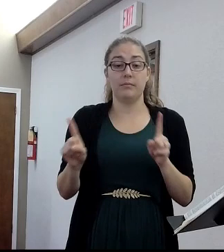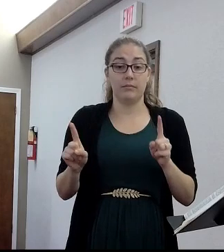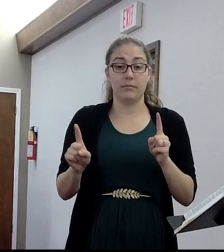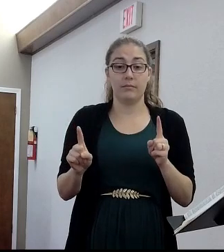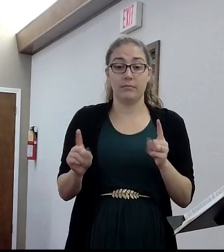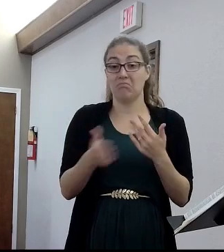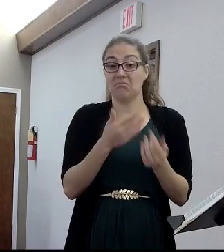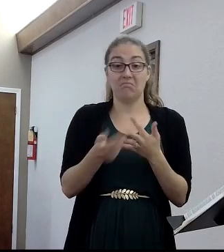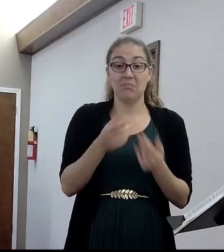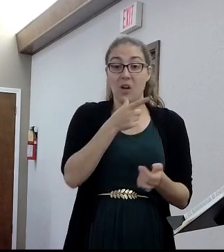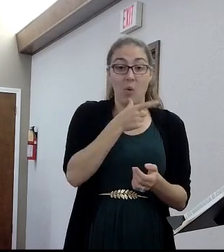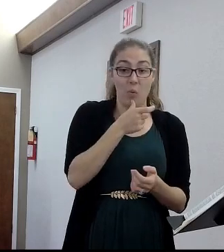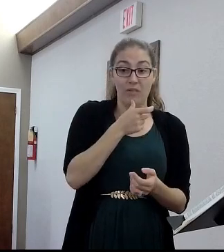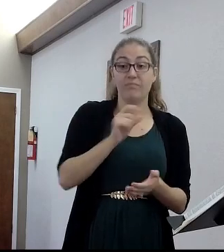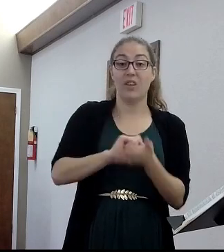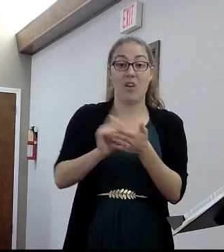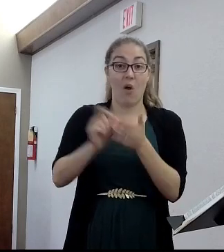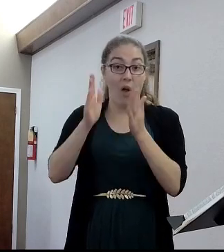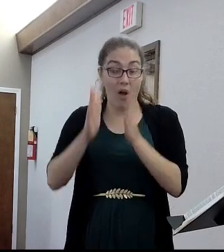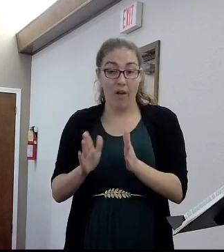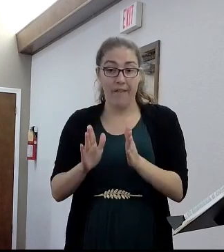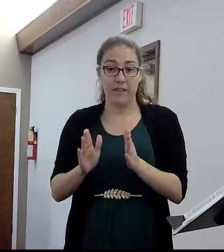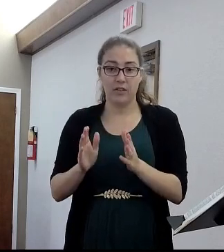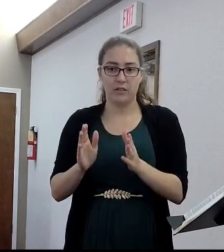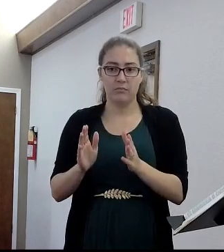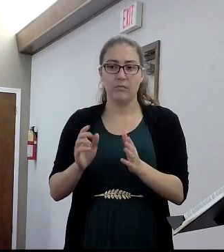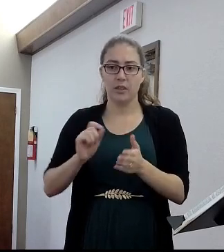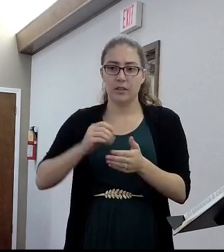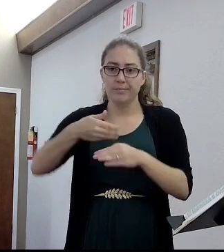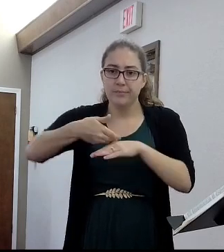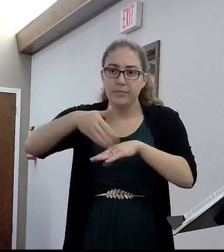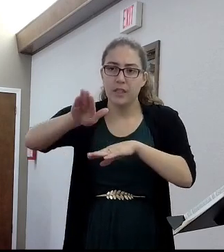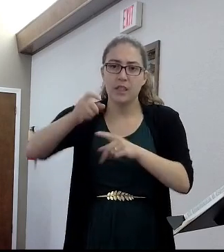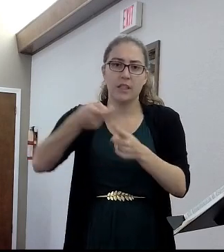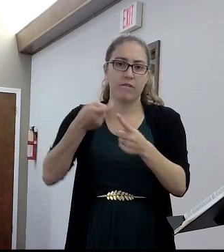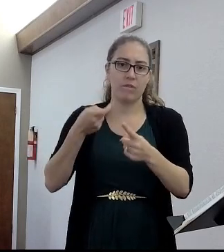Italy. And so, how do you know that? Because he says so.